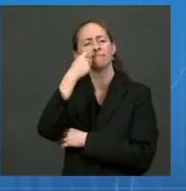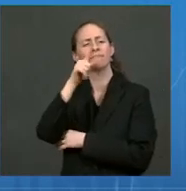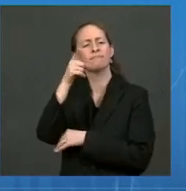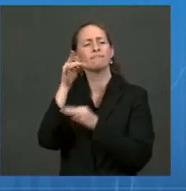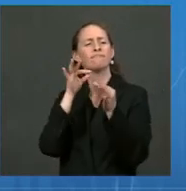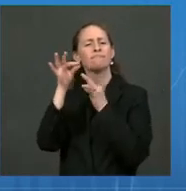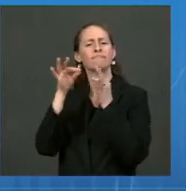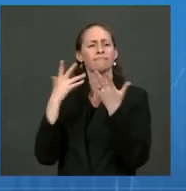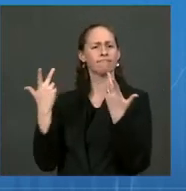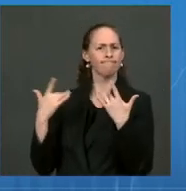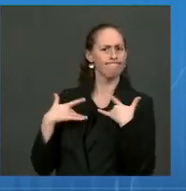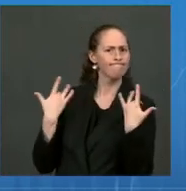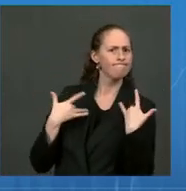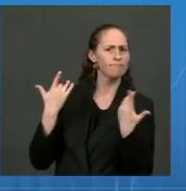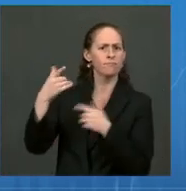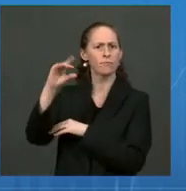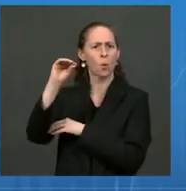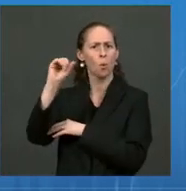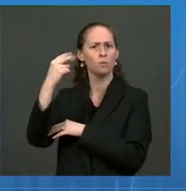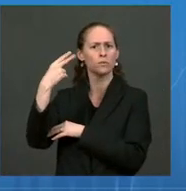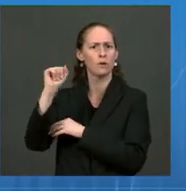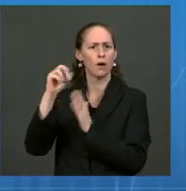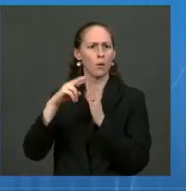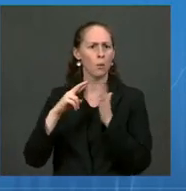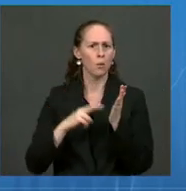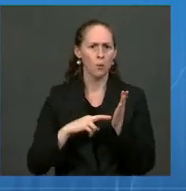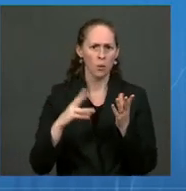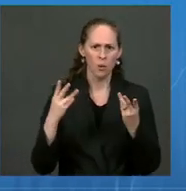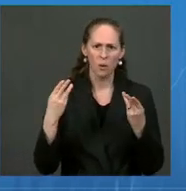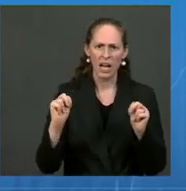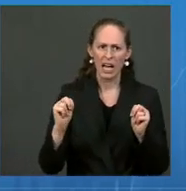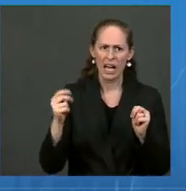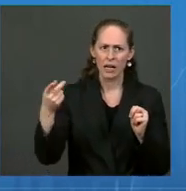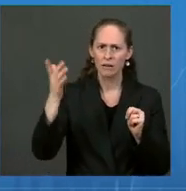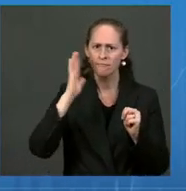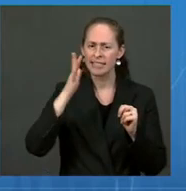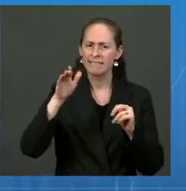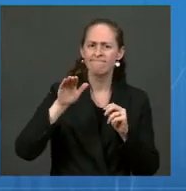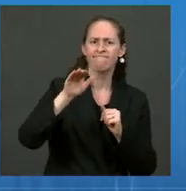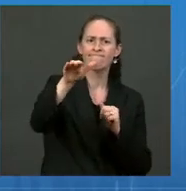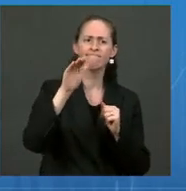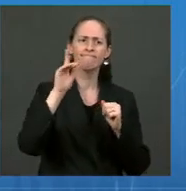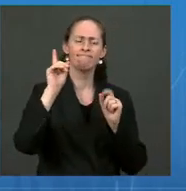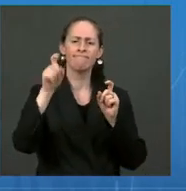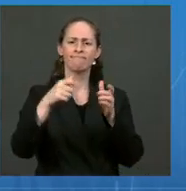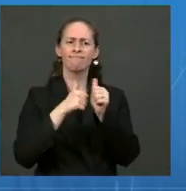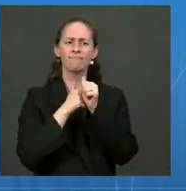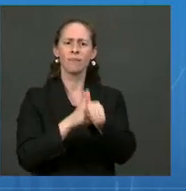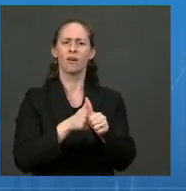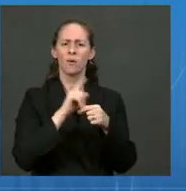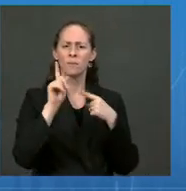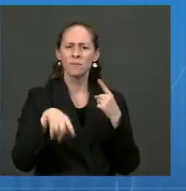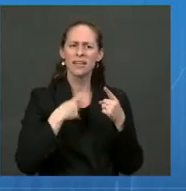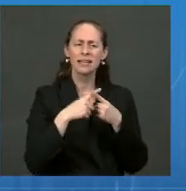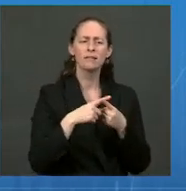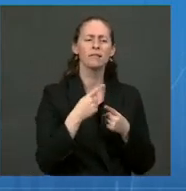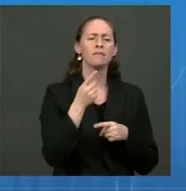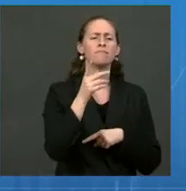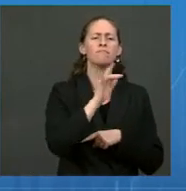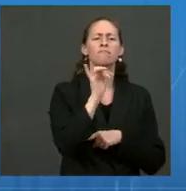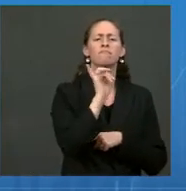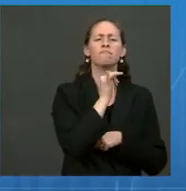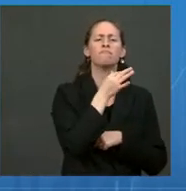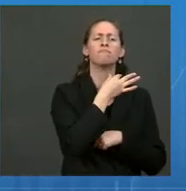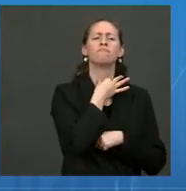if you have any visibility on when that will kick in and link to that whether you would consider the supply